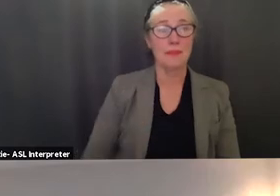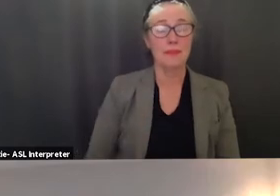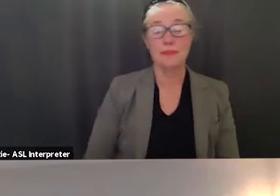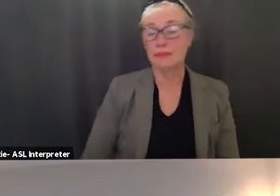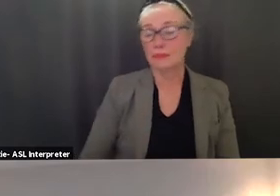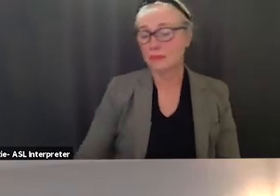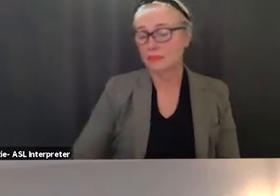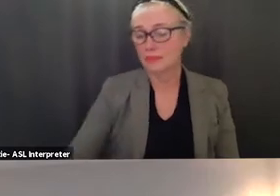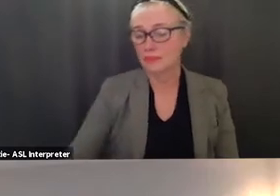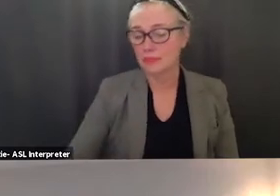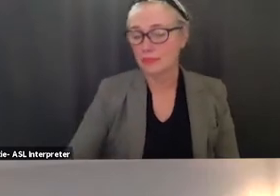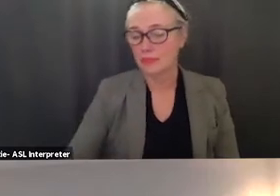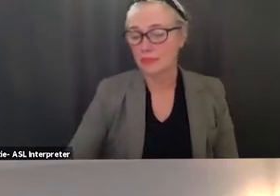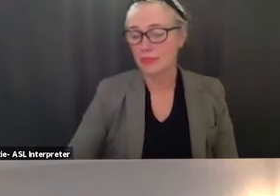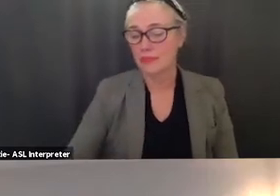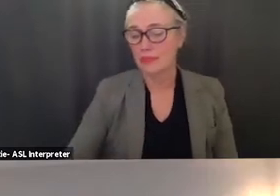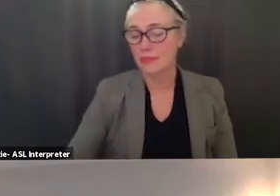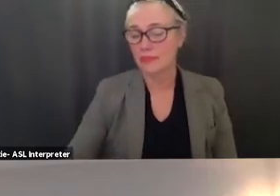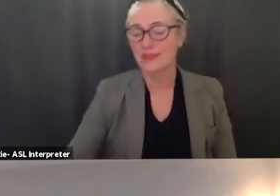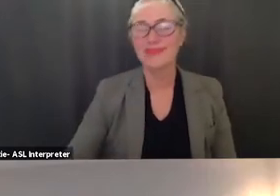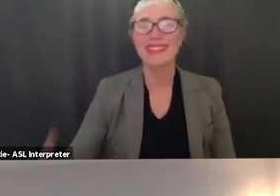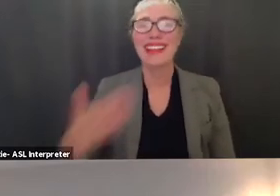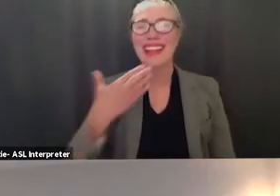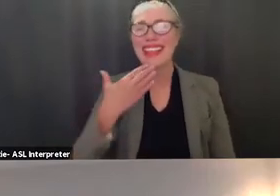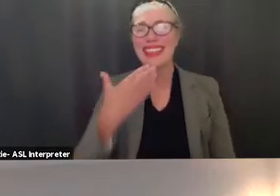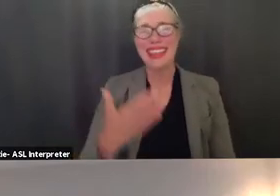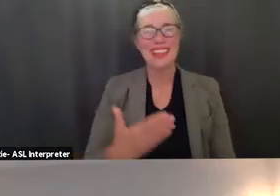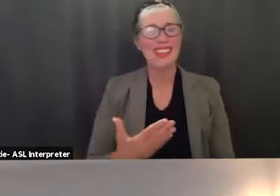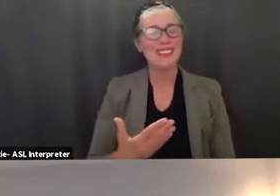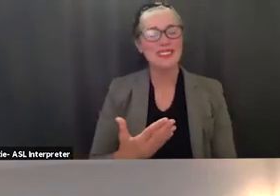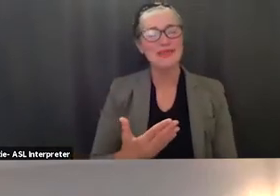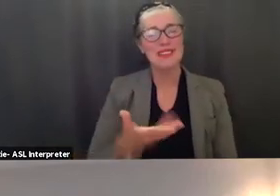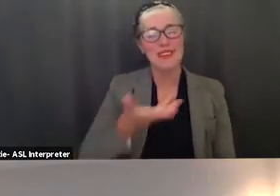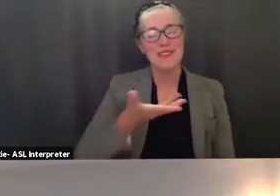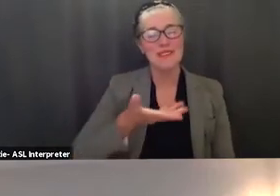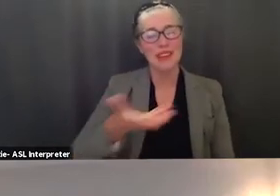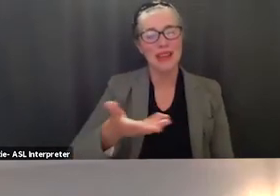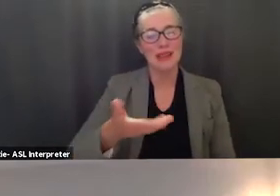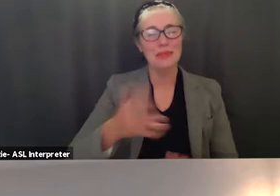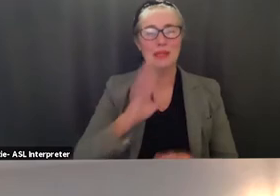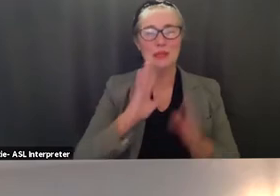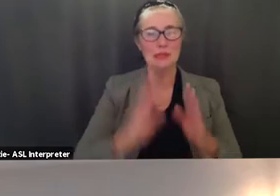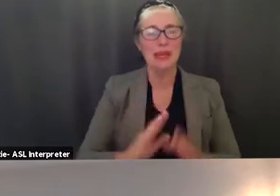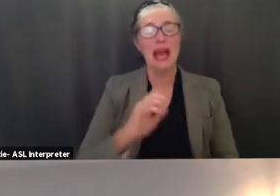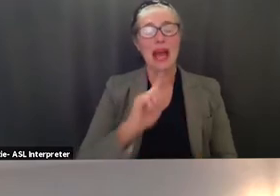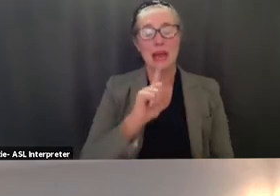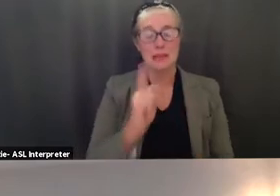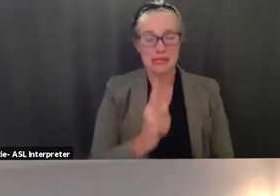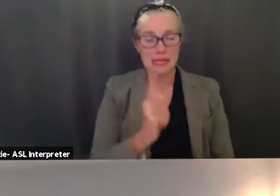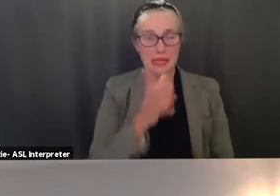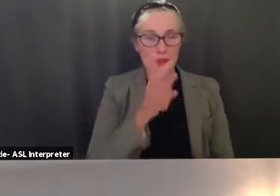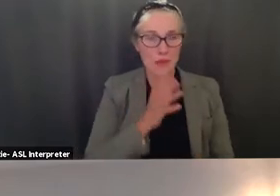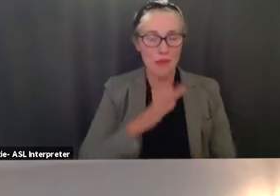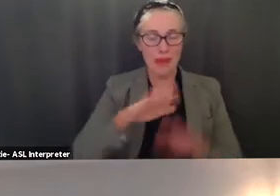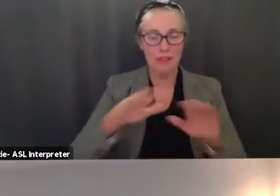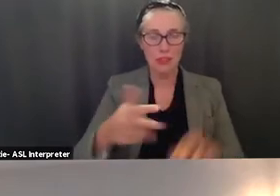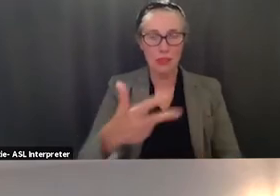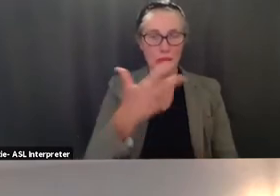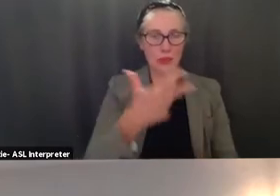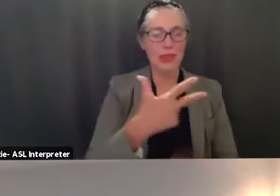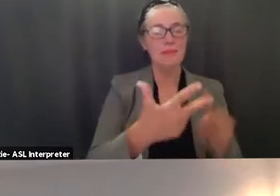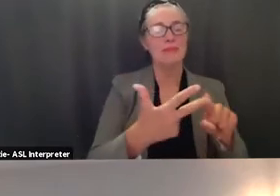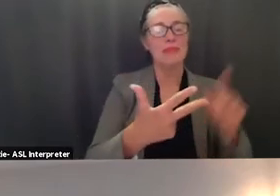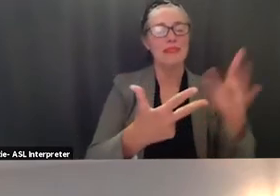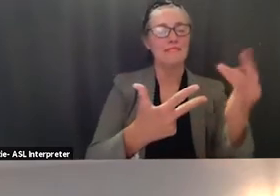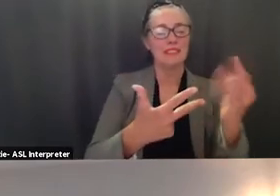hi uh thank you for letting me speak here again uh i'm a single mom of two three children 15 13